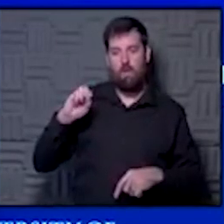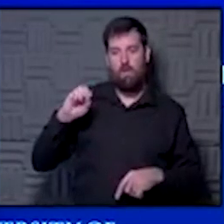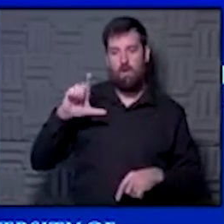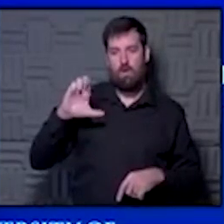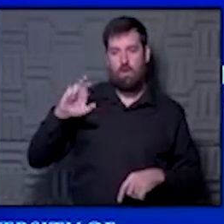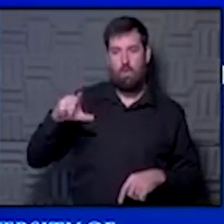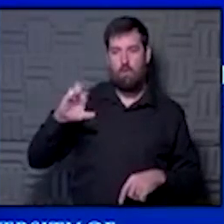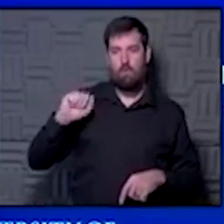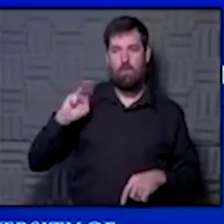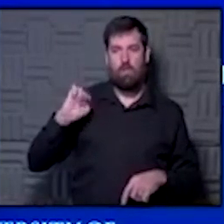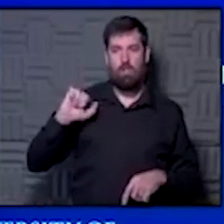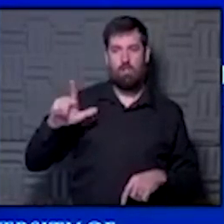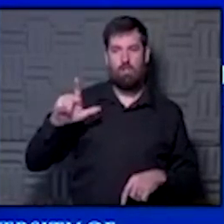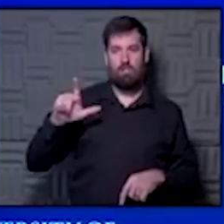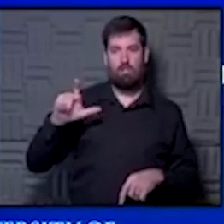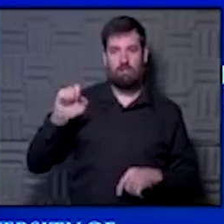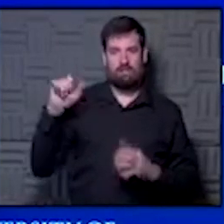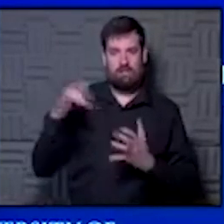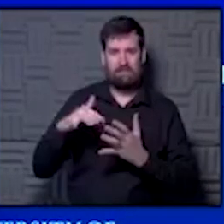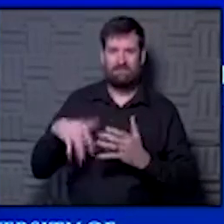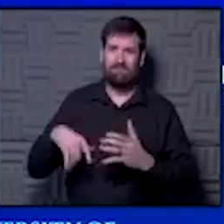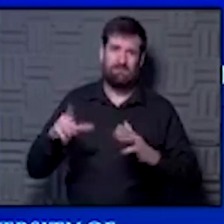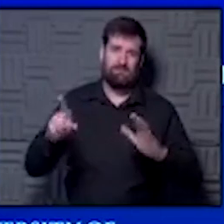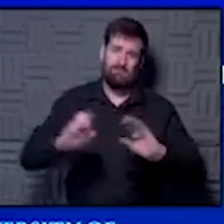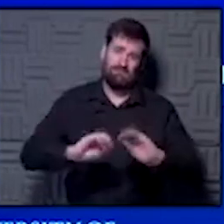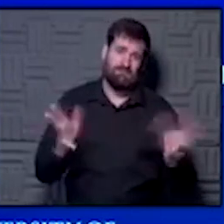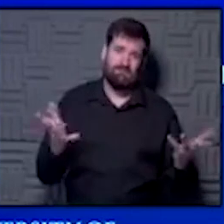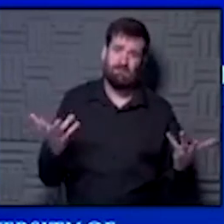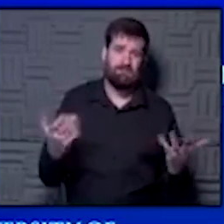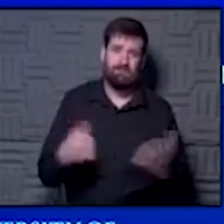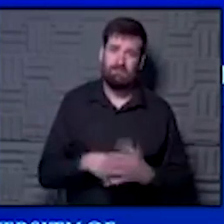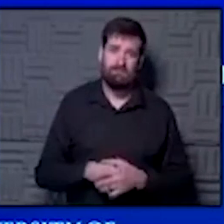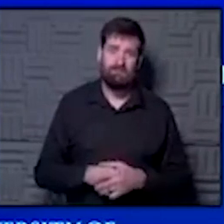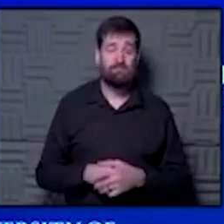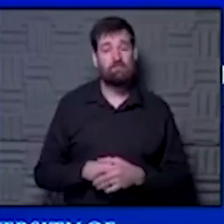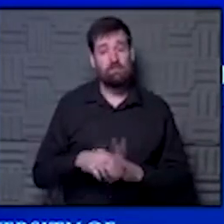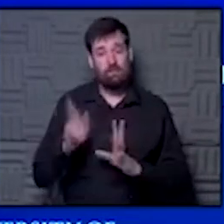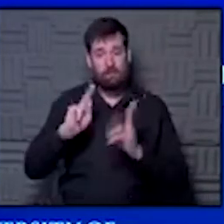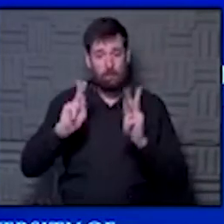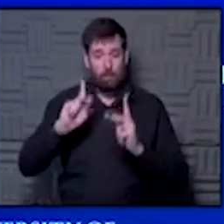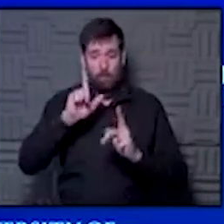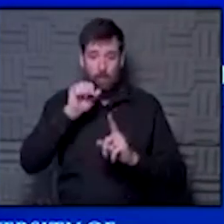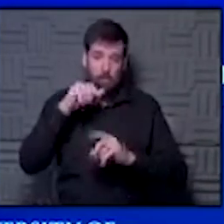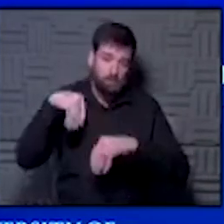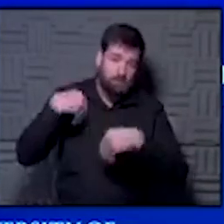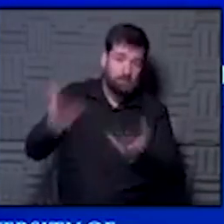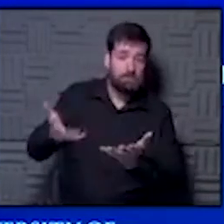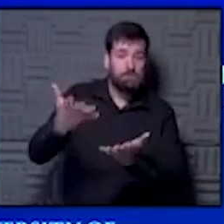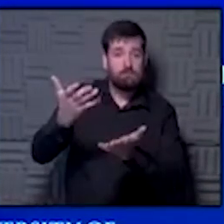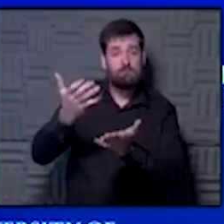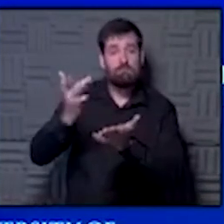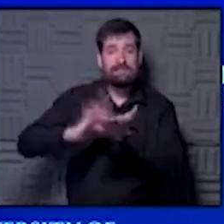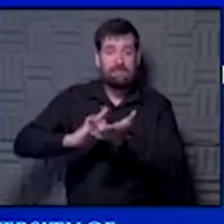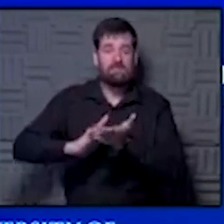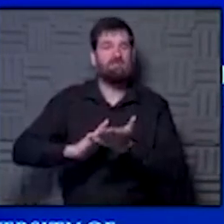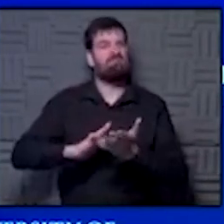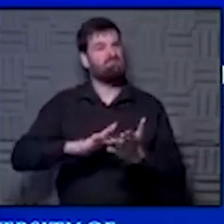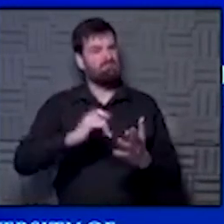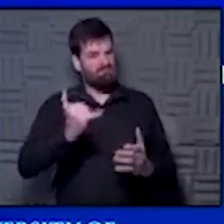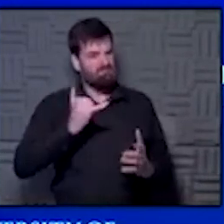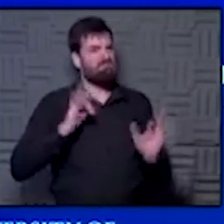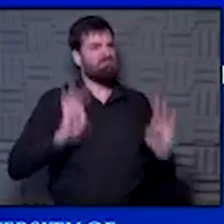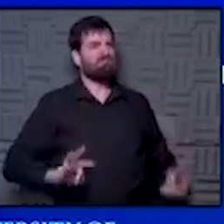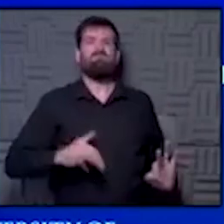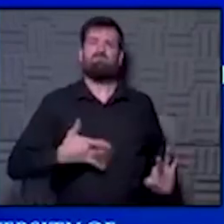It wasn't hard to know who got the drug. You were blind and didn't know. But the people who were getting the drug, they're calling back the next day feeling so darn good.